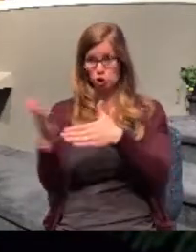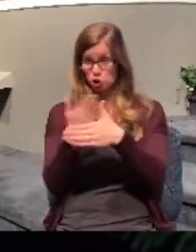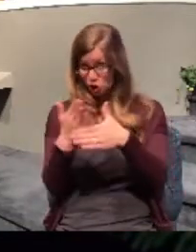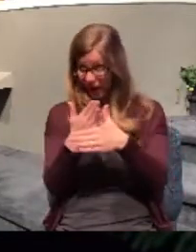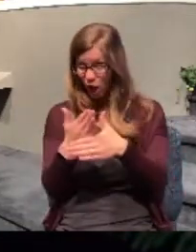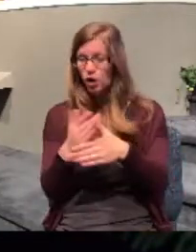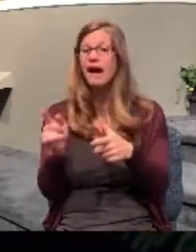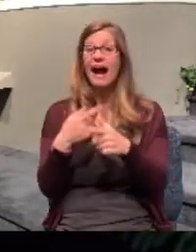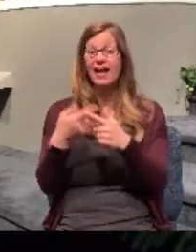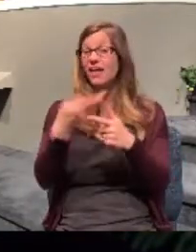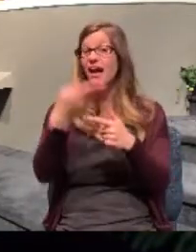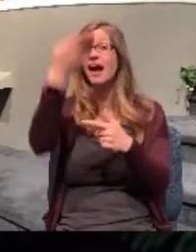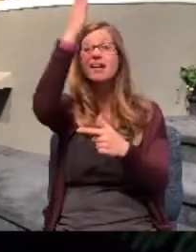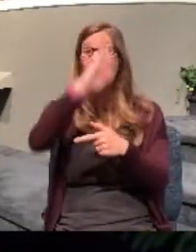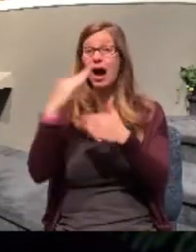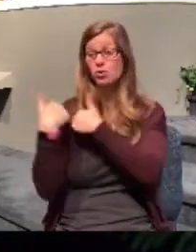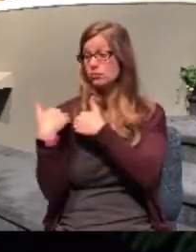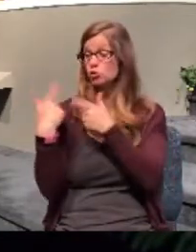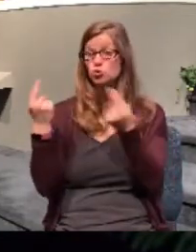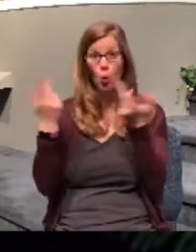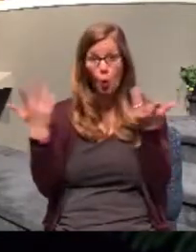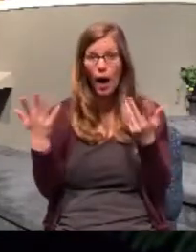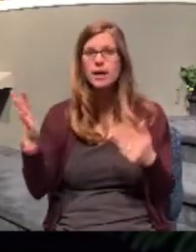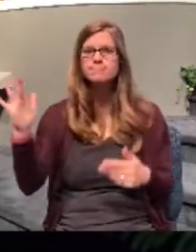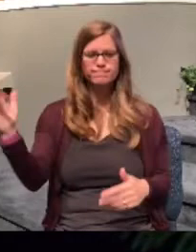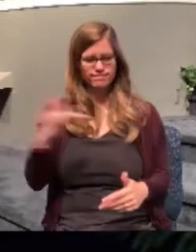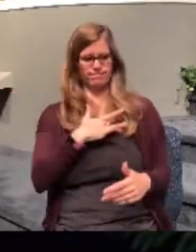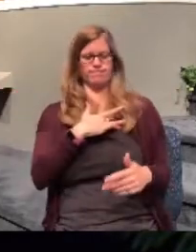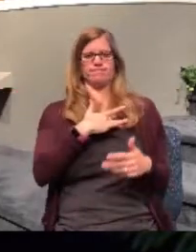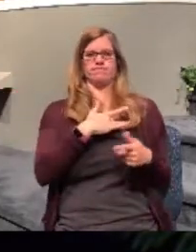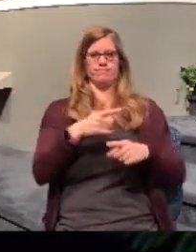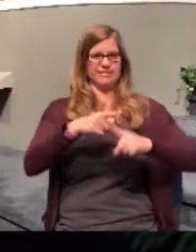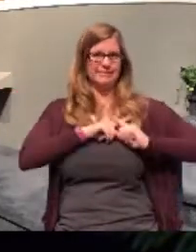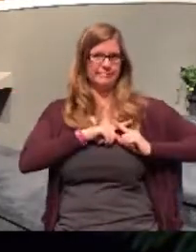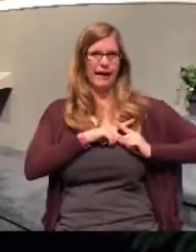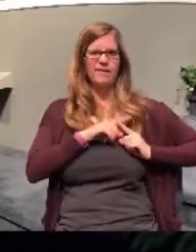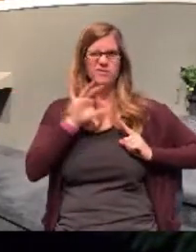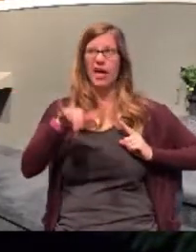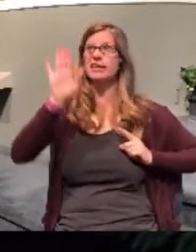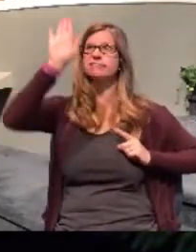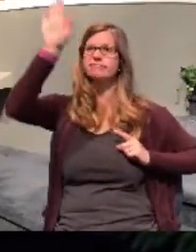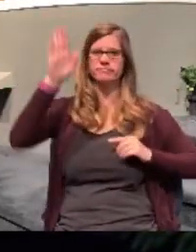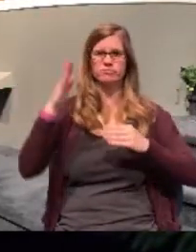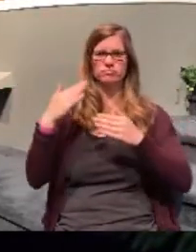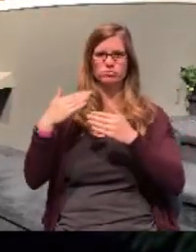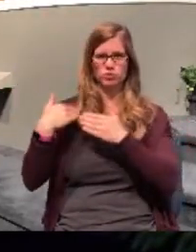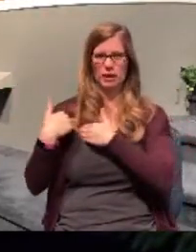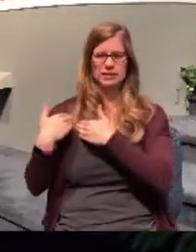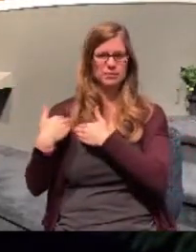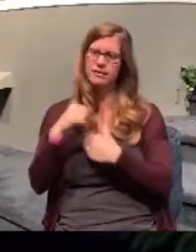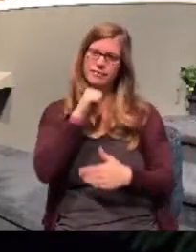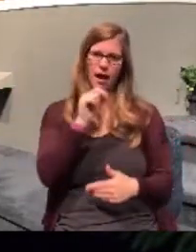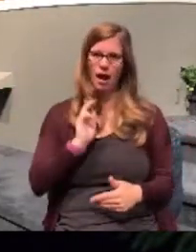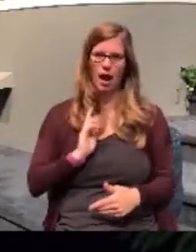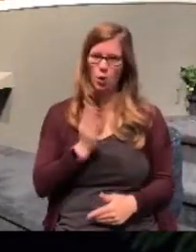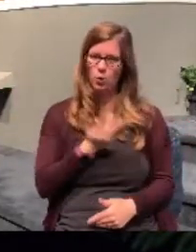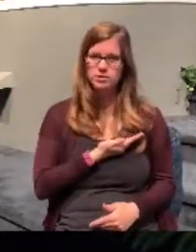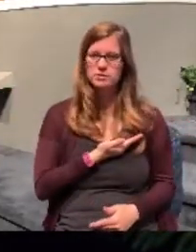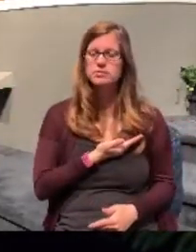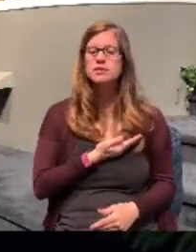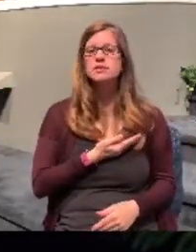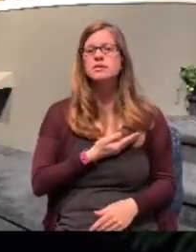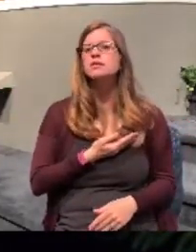convicting and to do the saving. You and I can't save anybody. We can't do that. Only God saves.